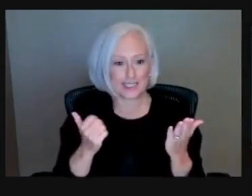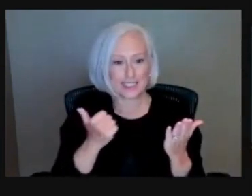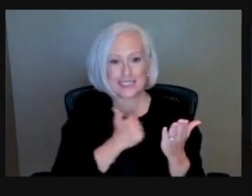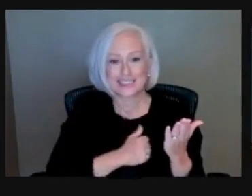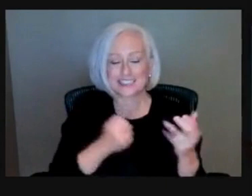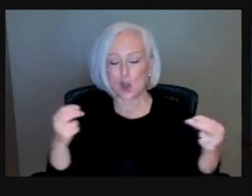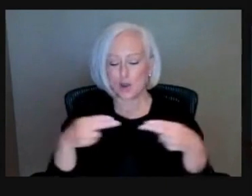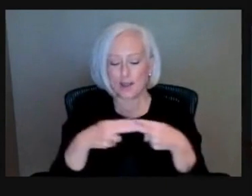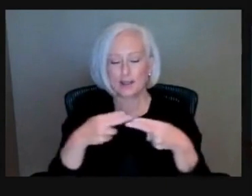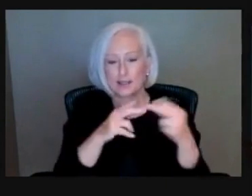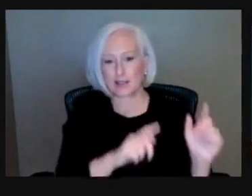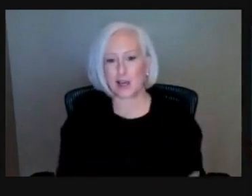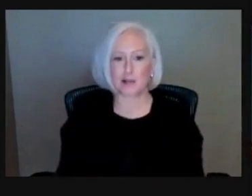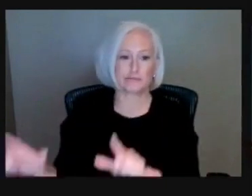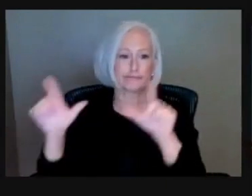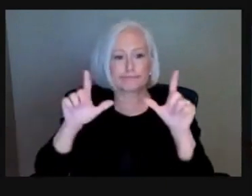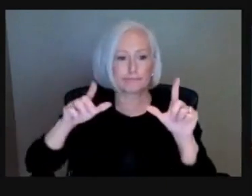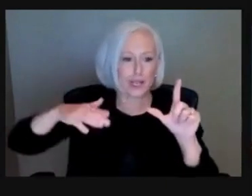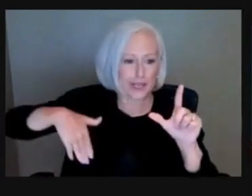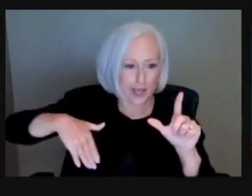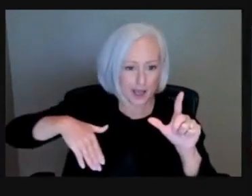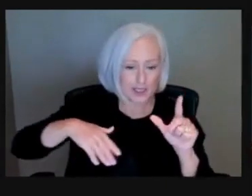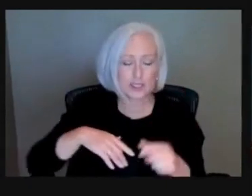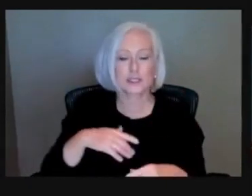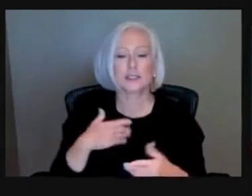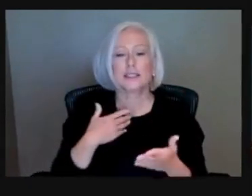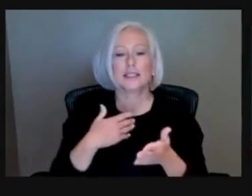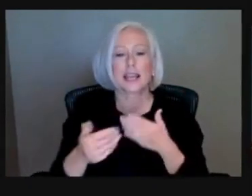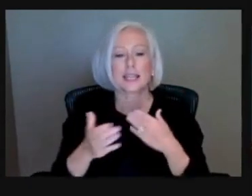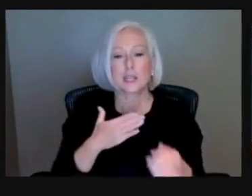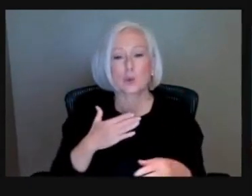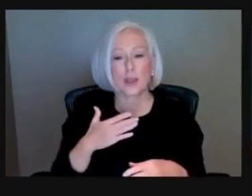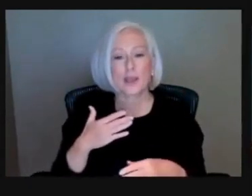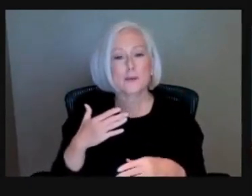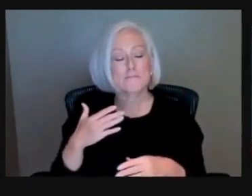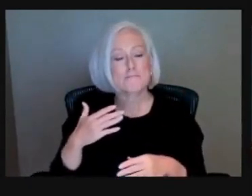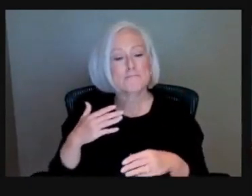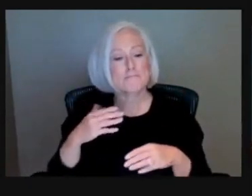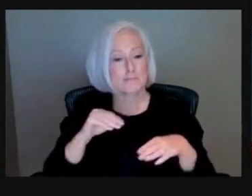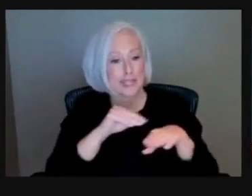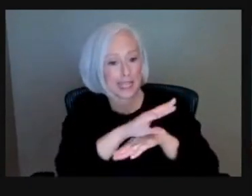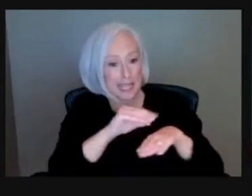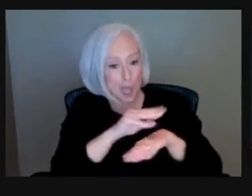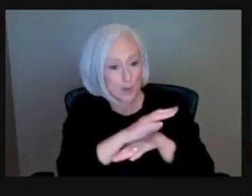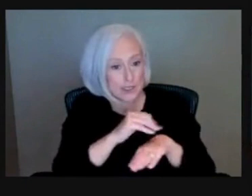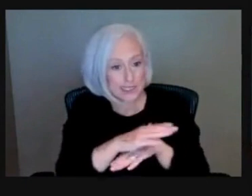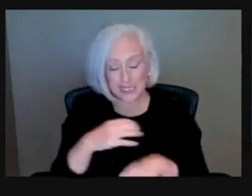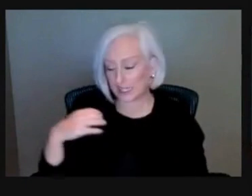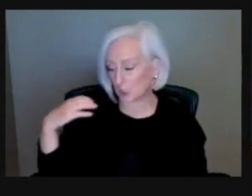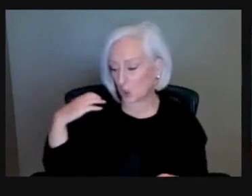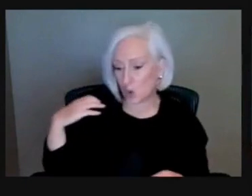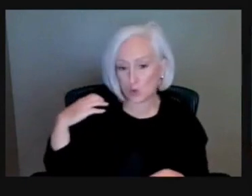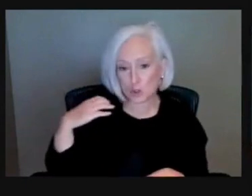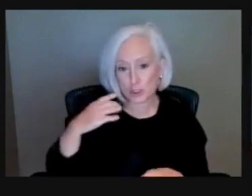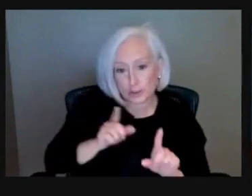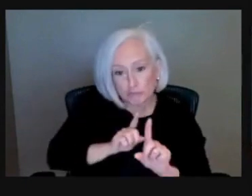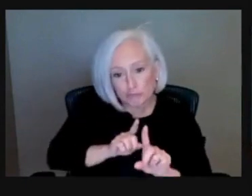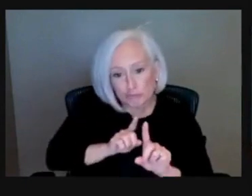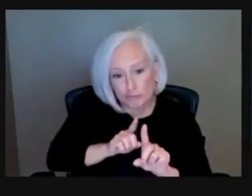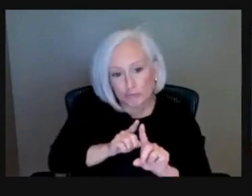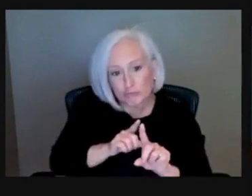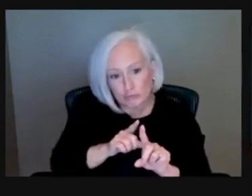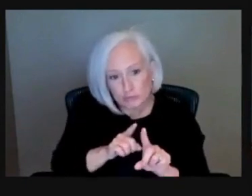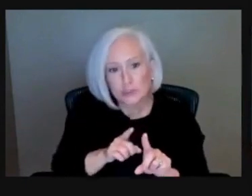But our counseling and coaching services, what in dealing with homeowners facing financial